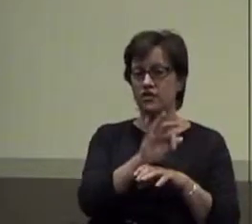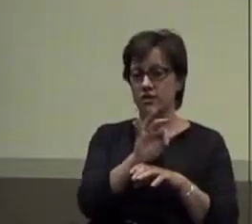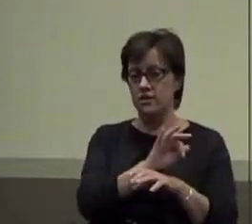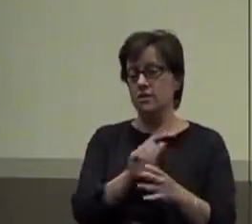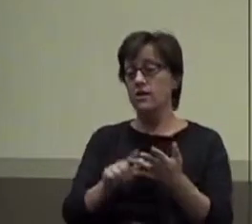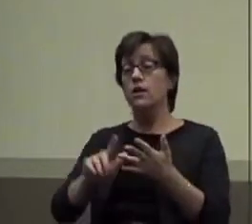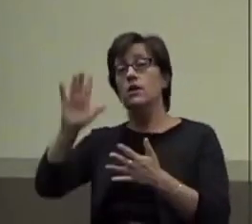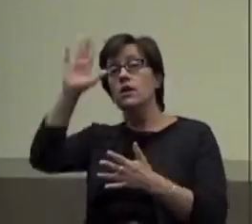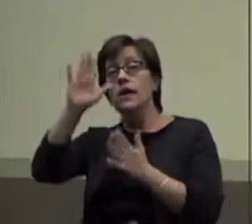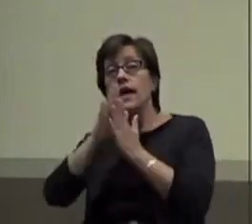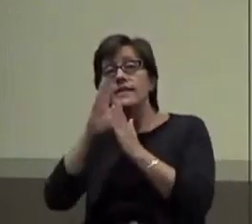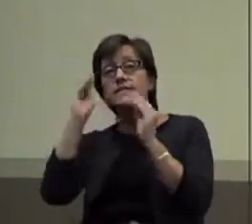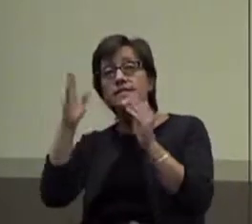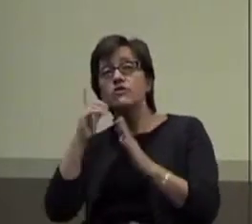help.